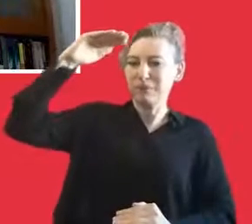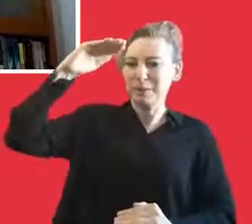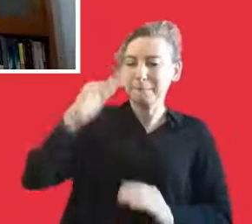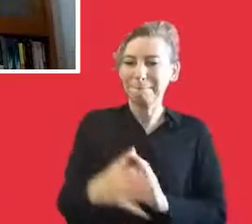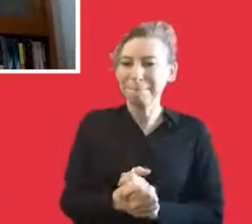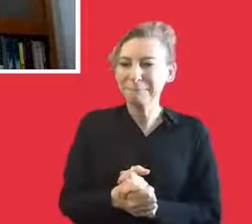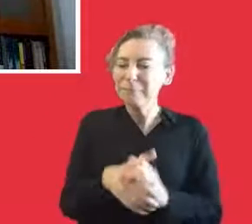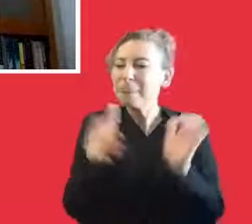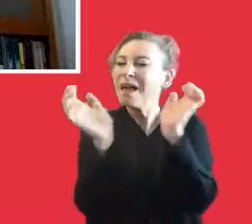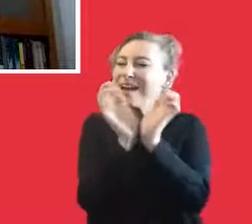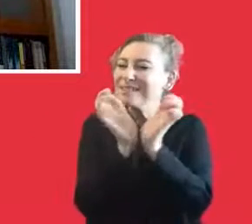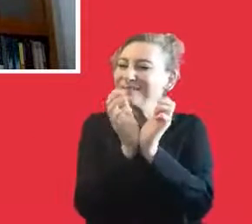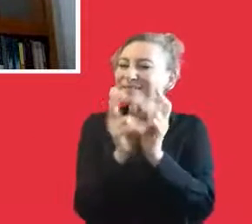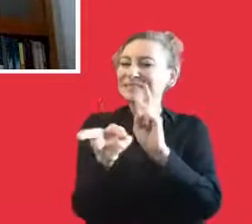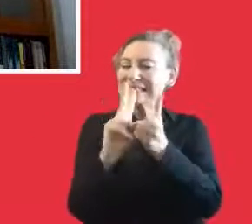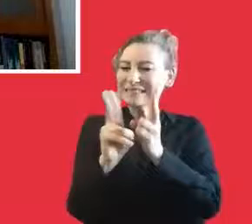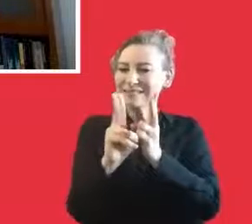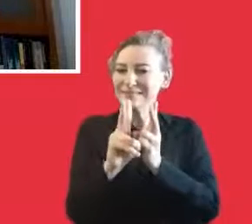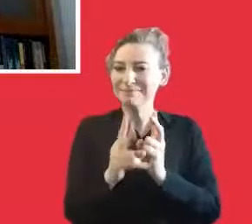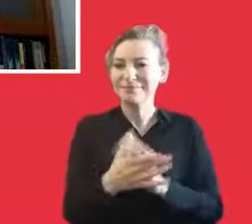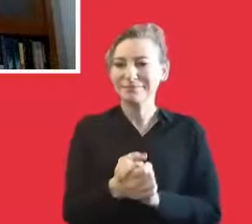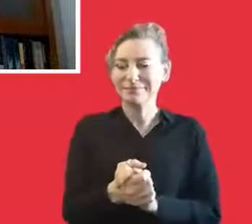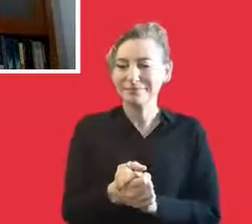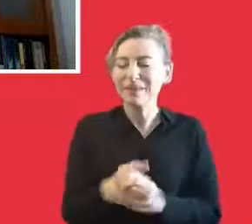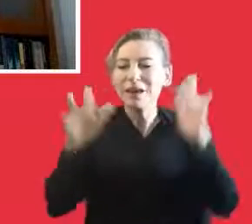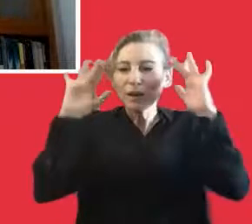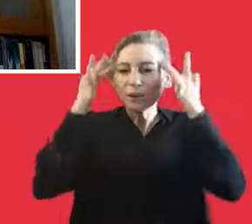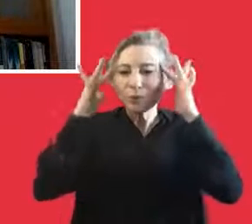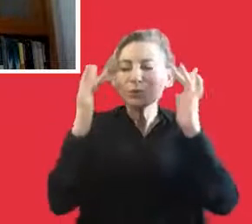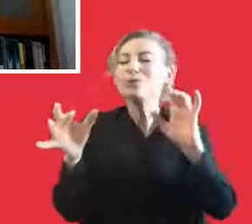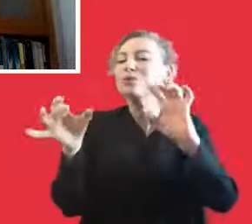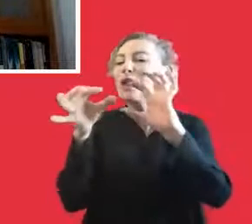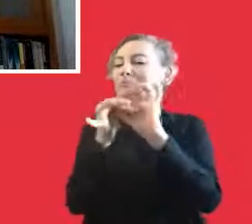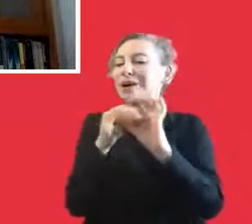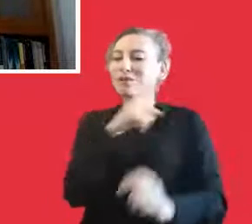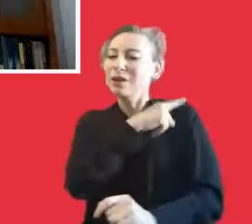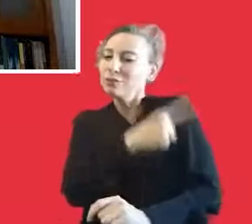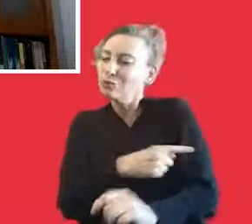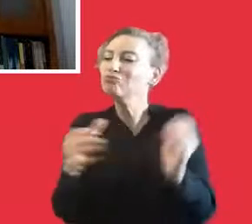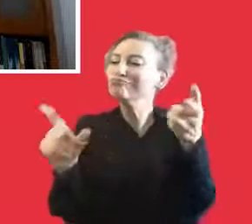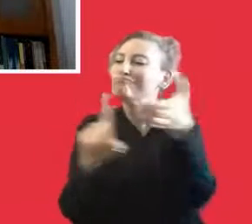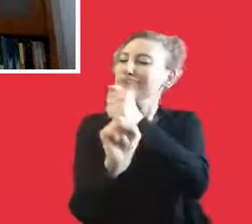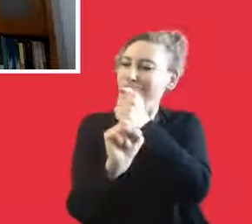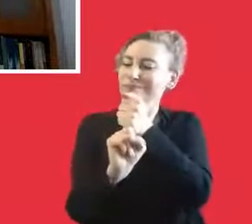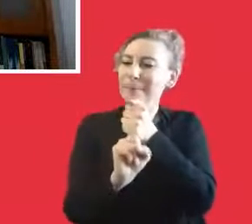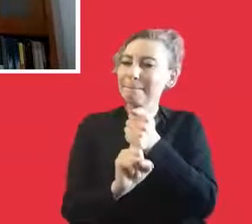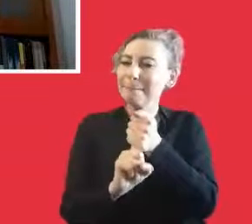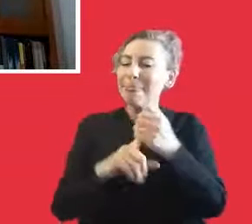as of their childhood, the families can trigger their children to